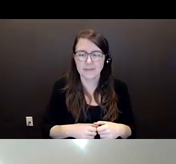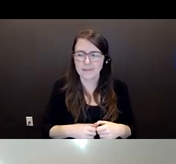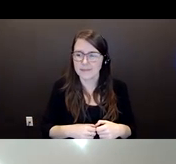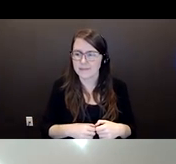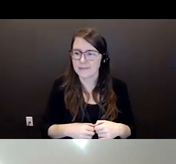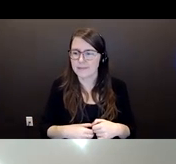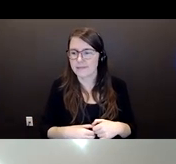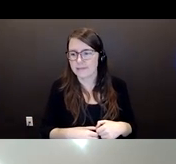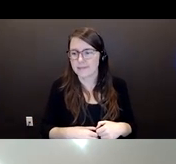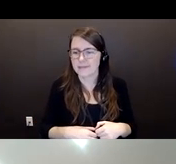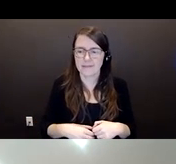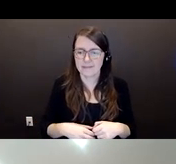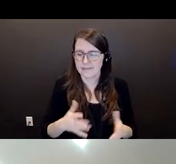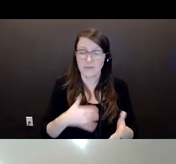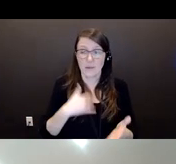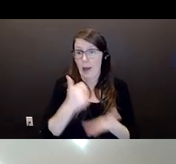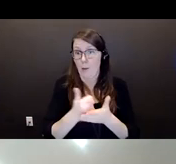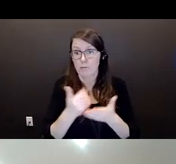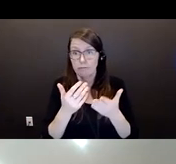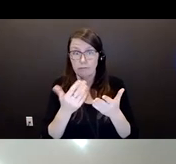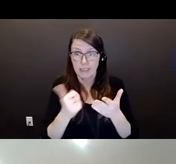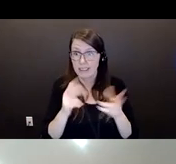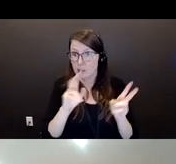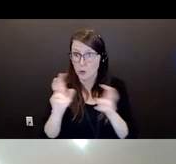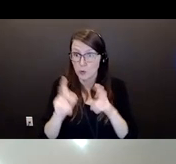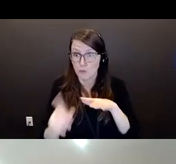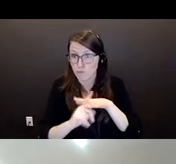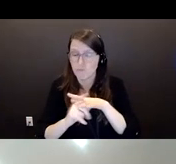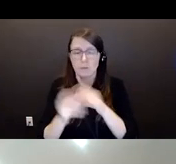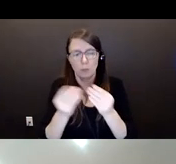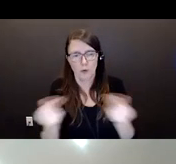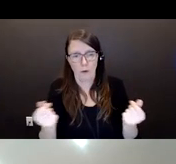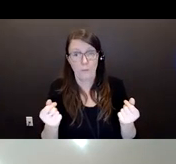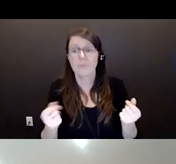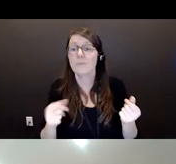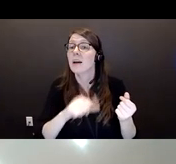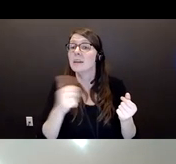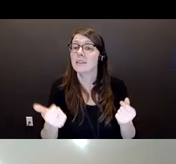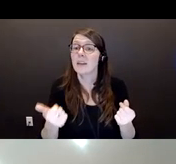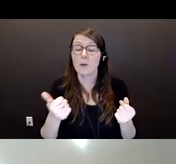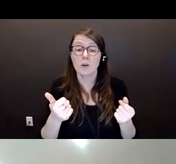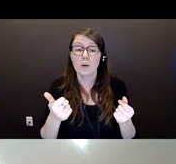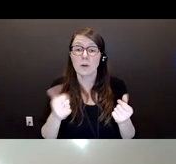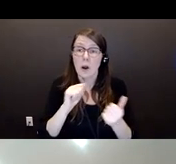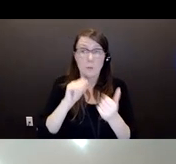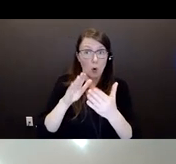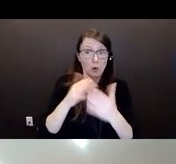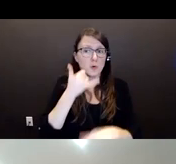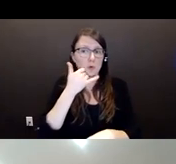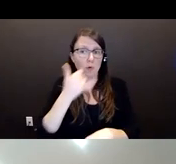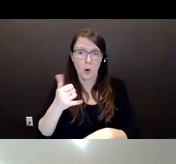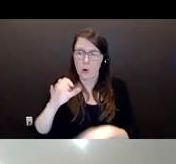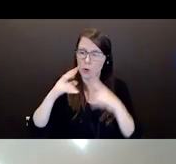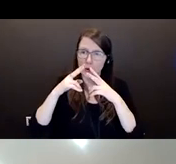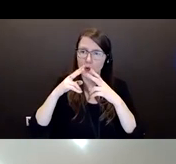the issues that you need to have resolved. The other thing is you can call Crime Stoppers and report anonymously. That is available for